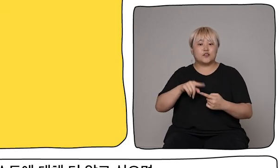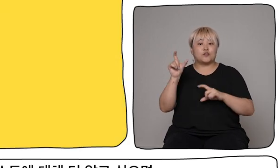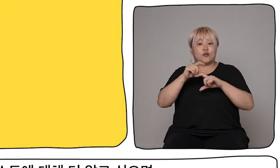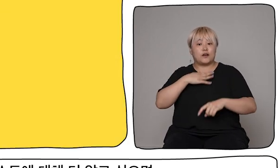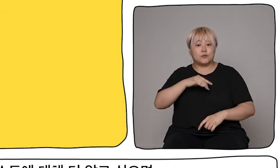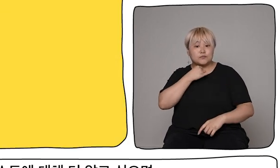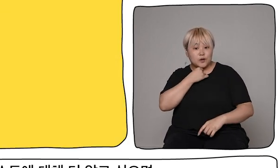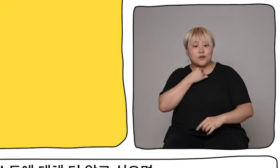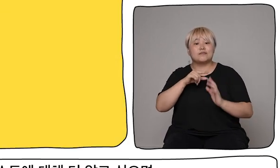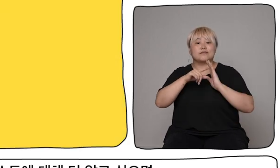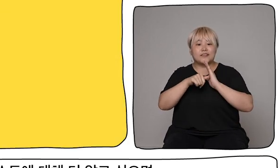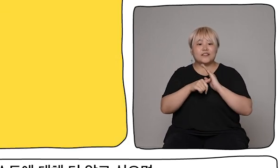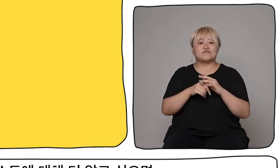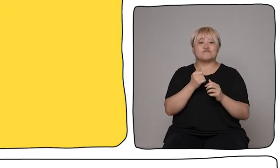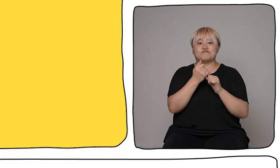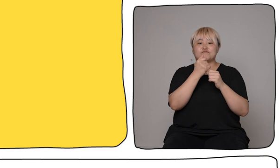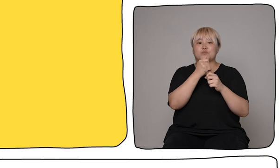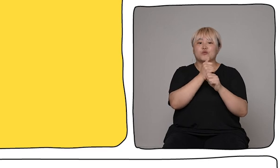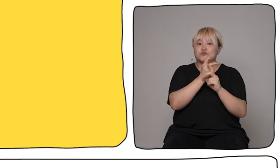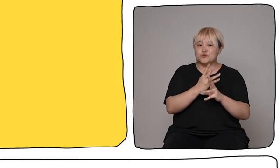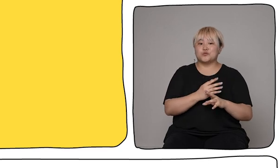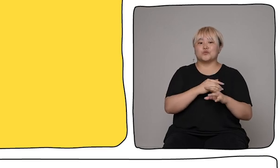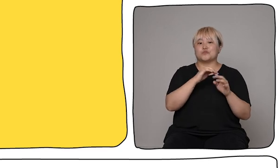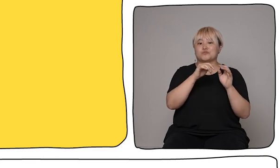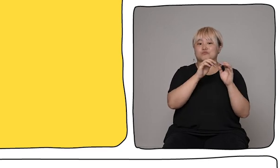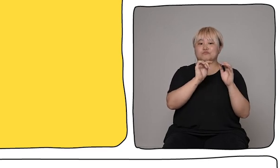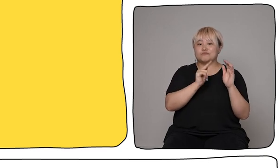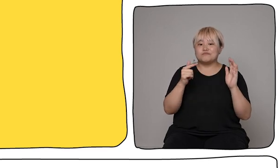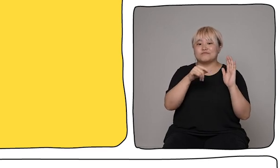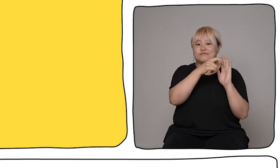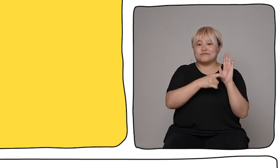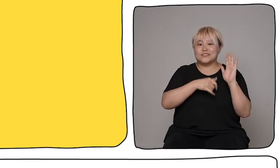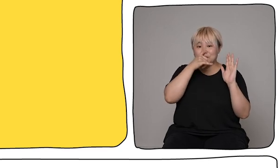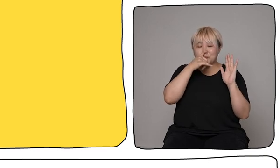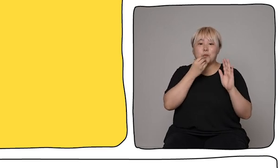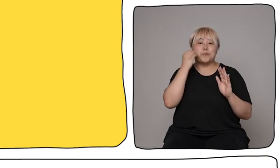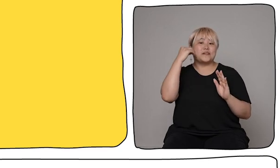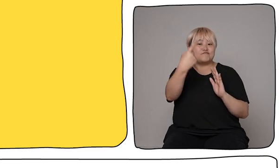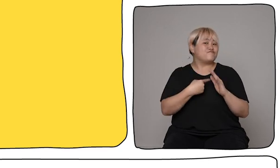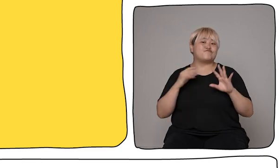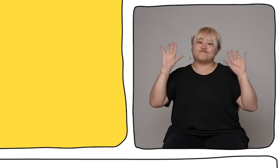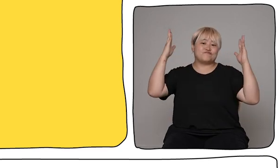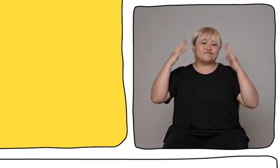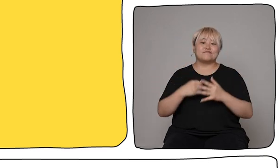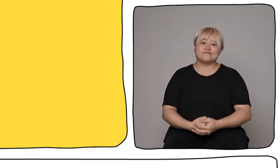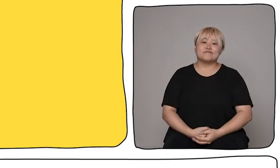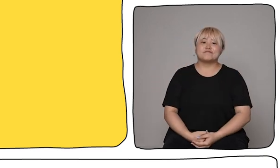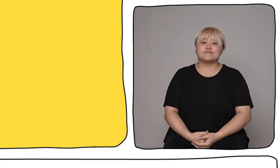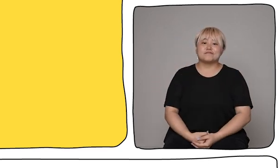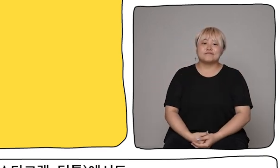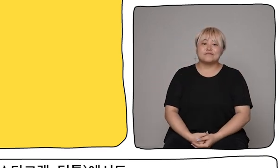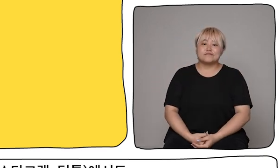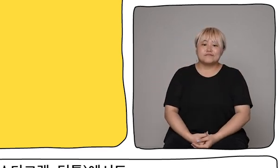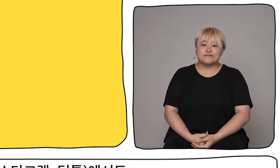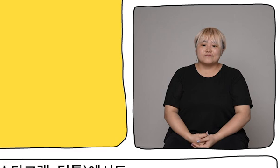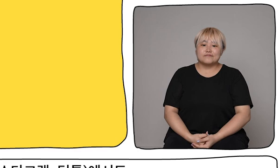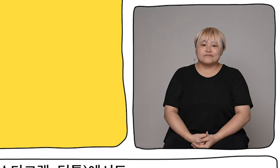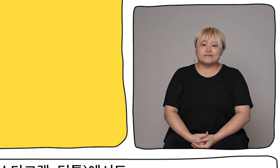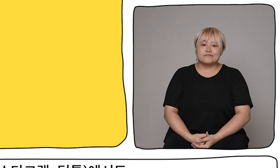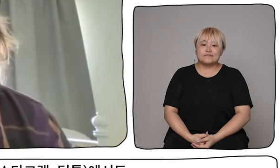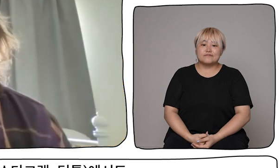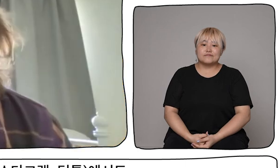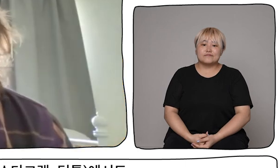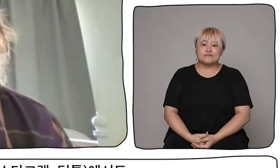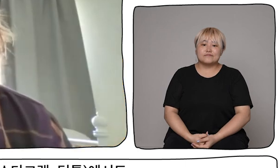are all of our contact information. You can visit our website, www.dadafest.co.uk, or you can find us